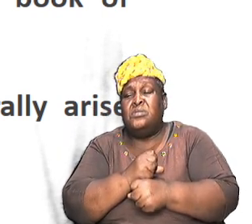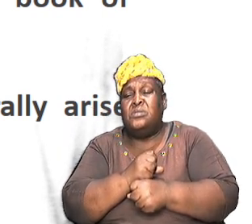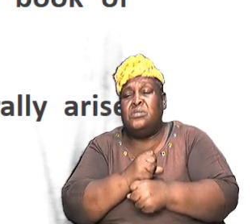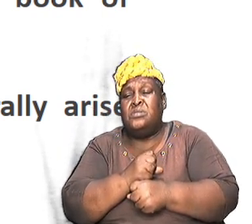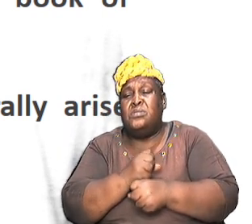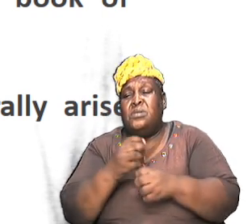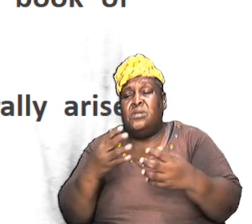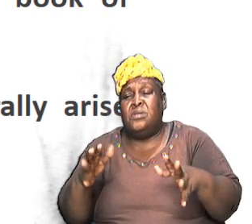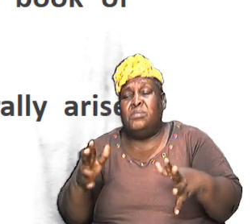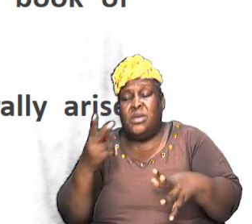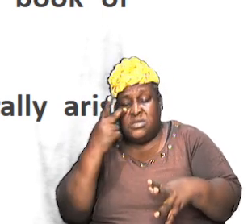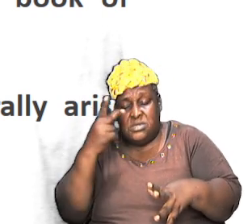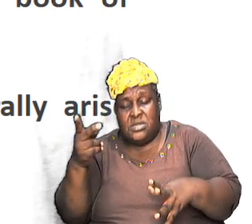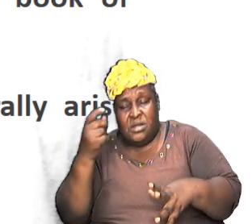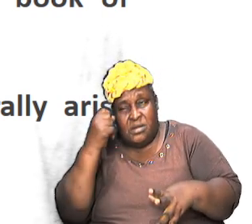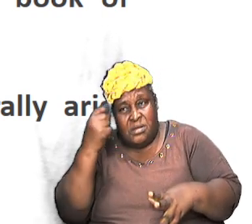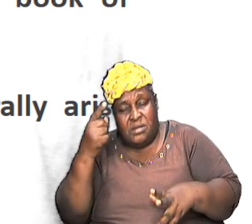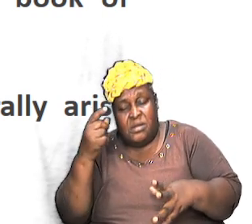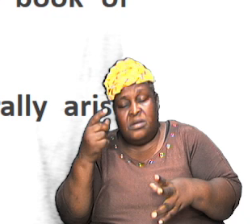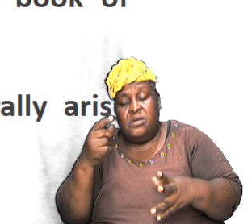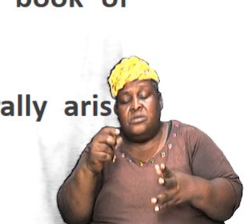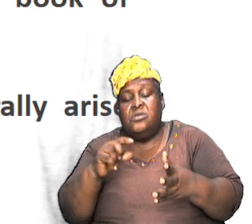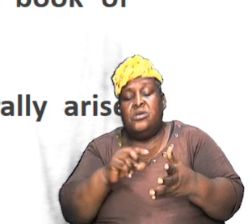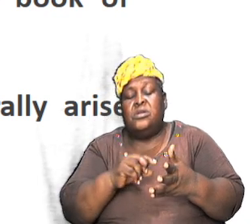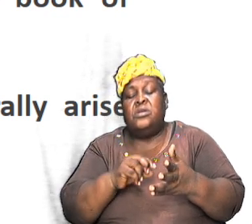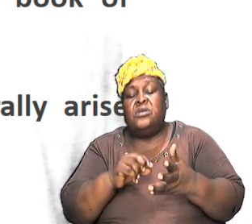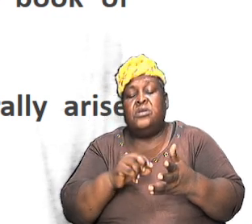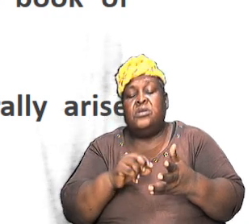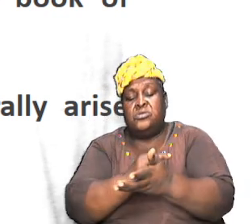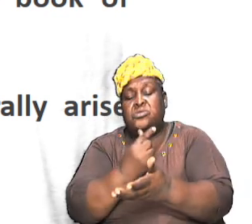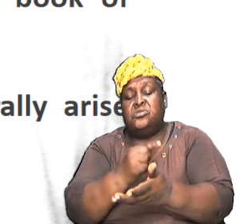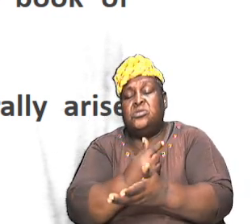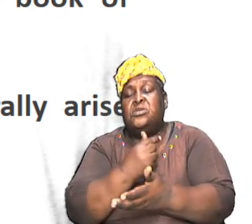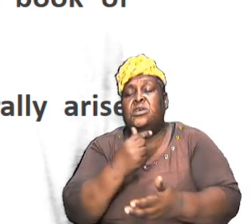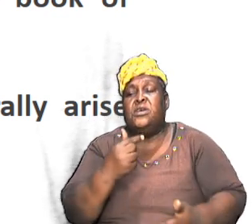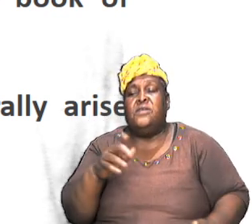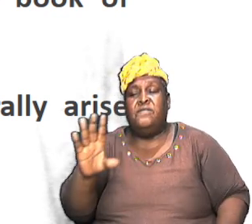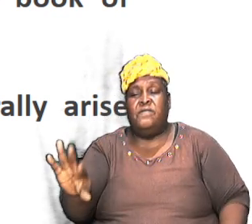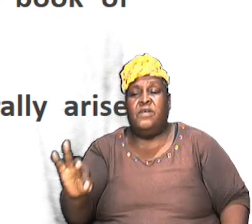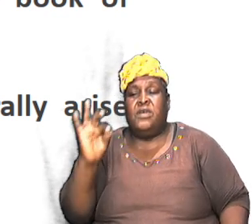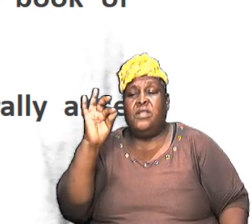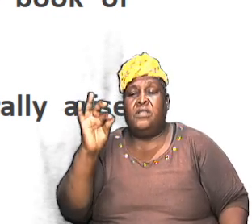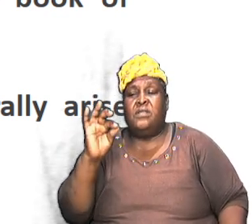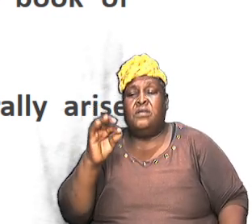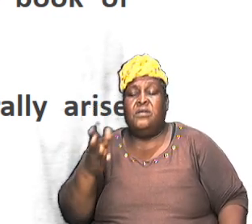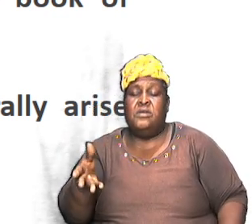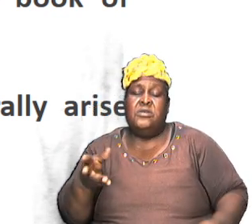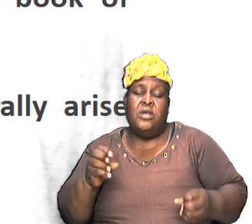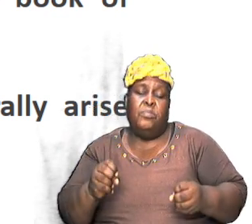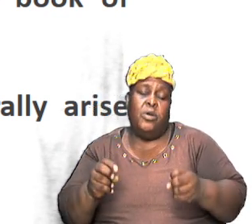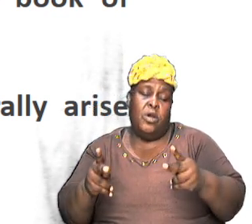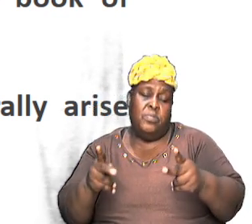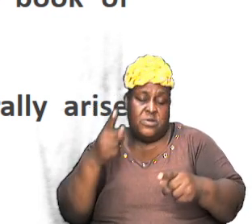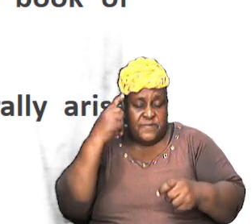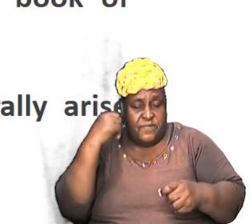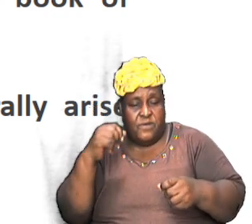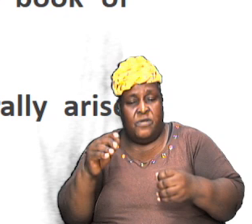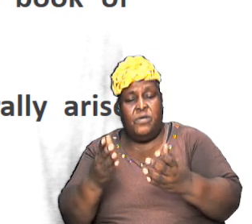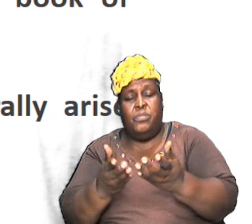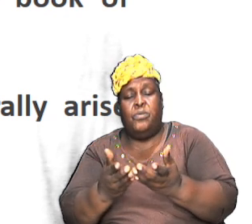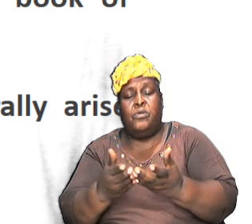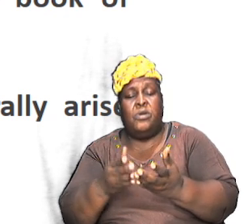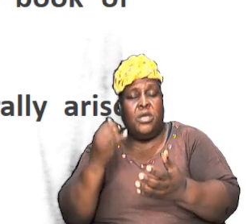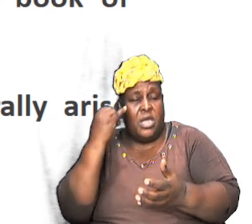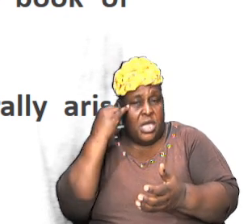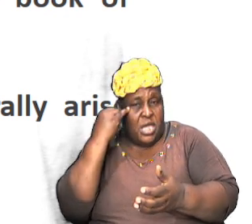seeing and understanding Genesis that we find that there is a purpose for the book because if we